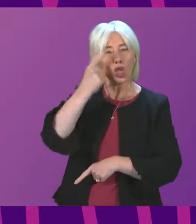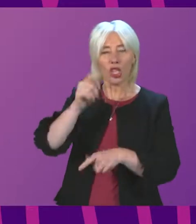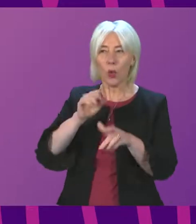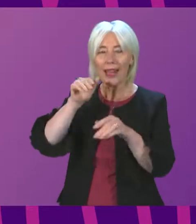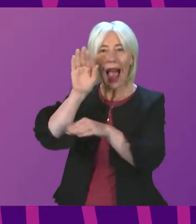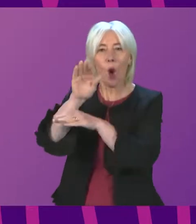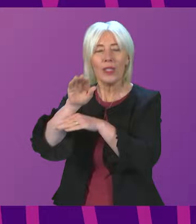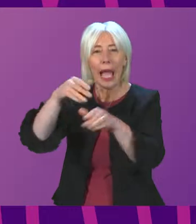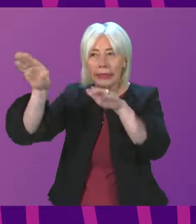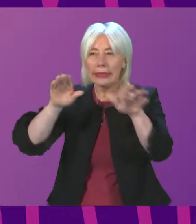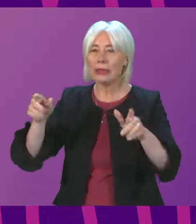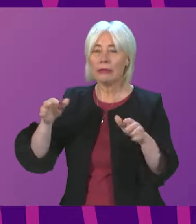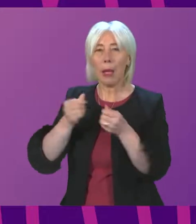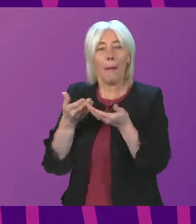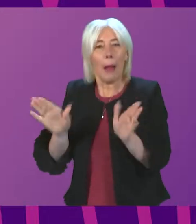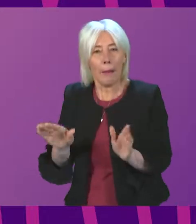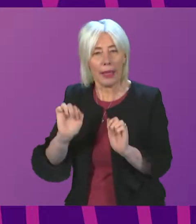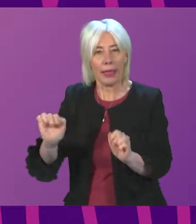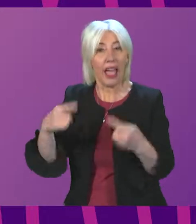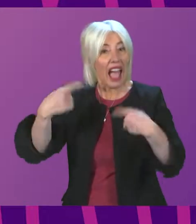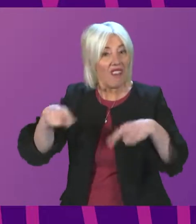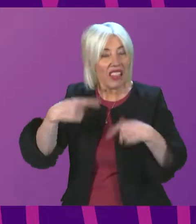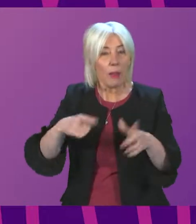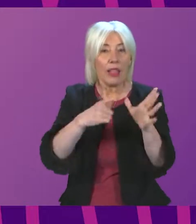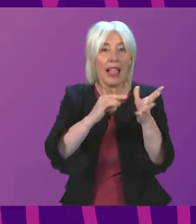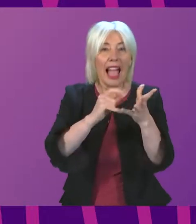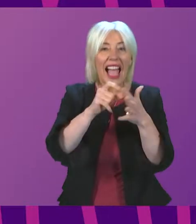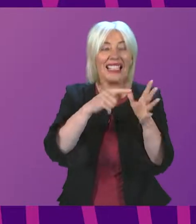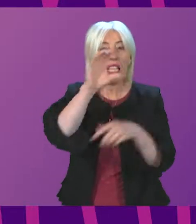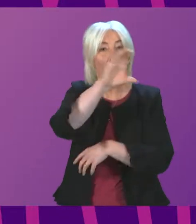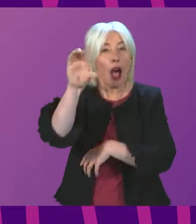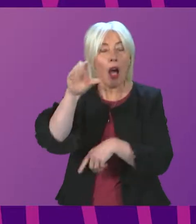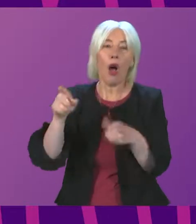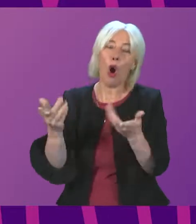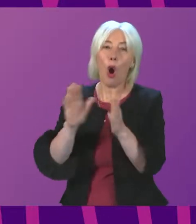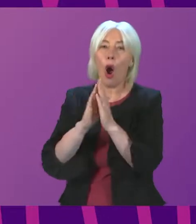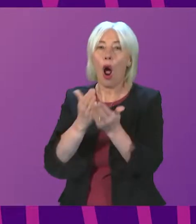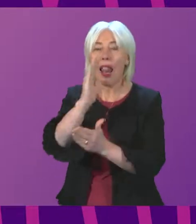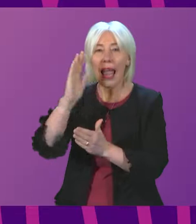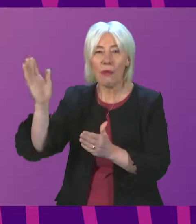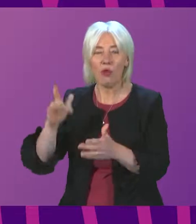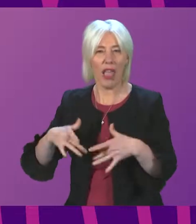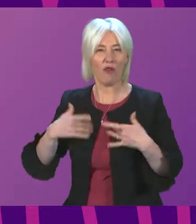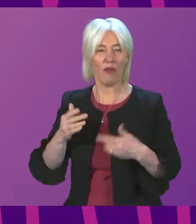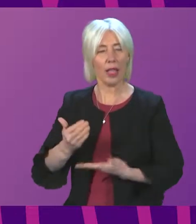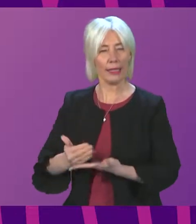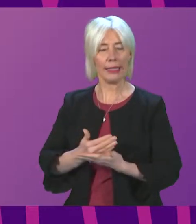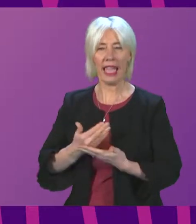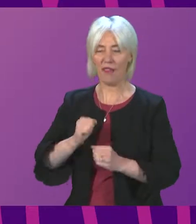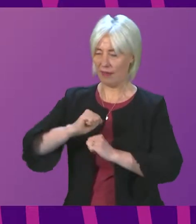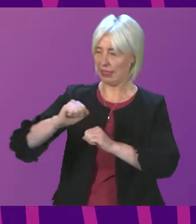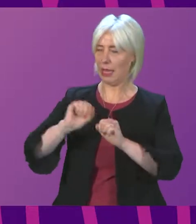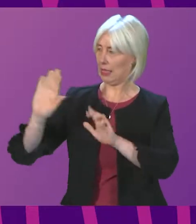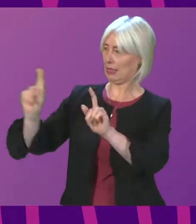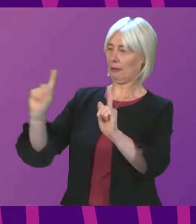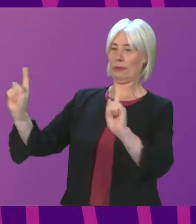in public places. These are available at Asda stores and in libraries for anyone who would feel safer with a bit more space around them. And,